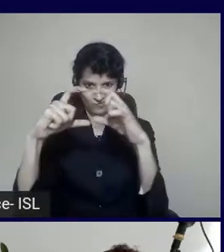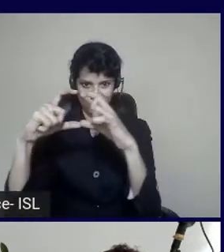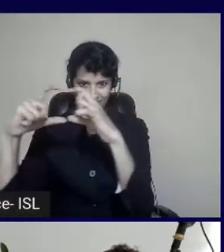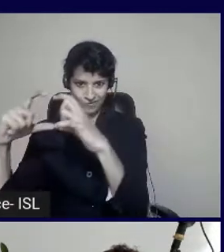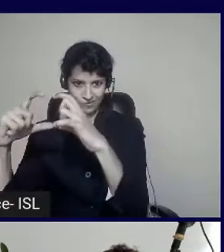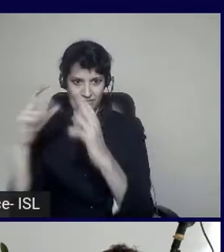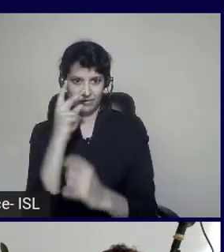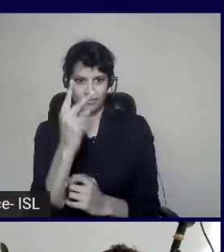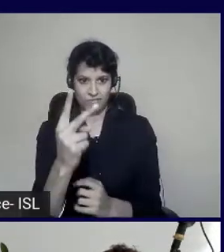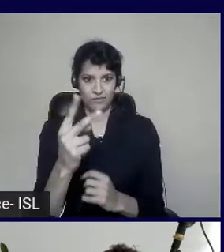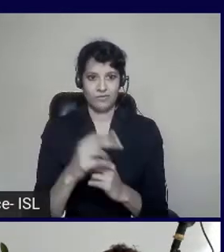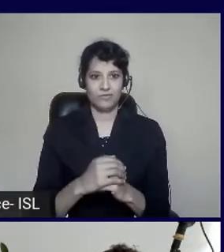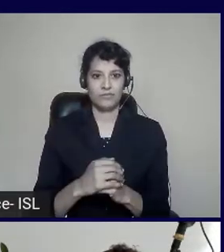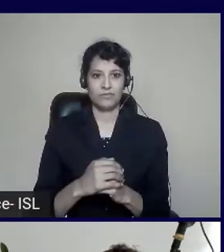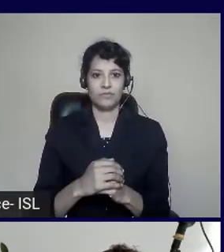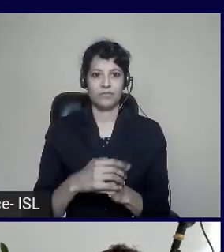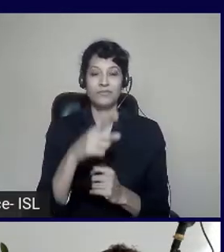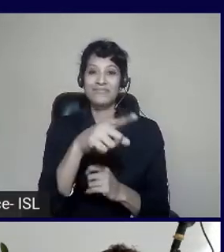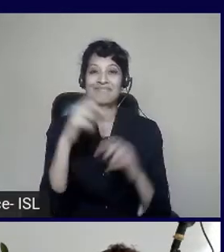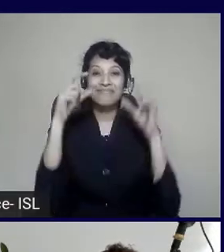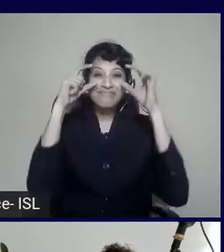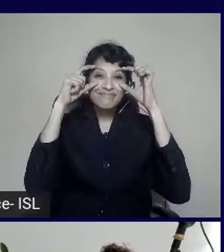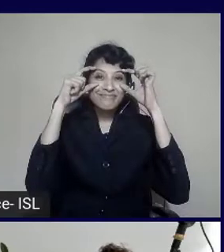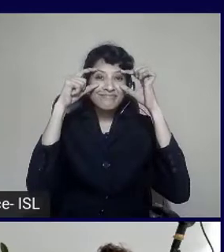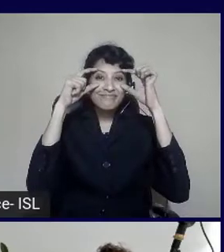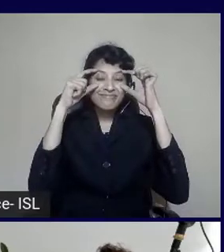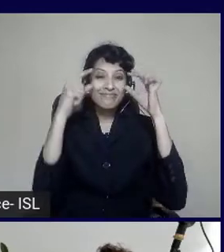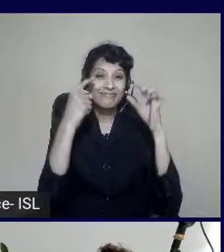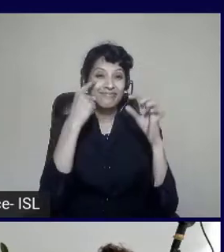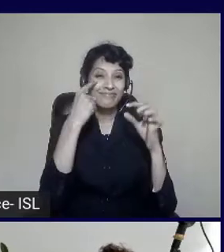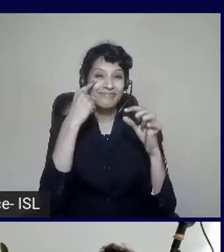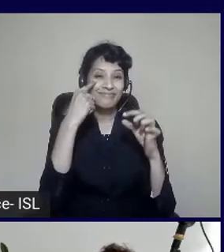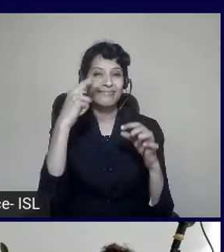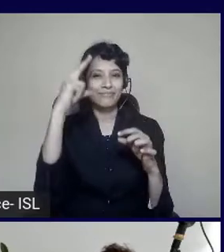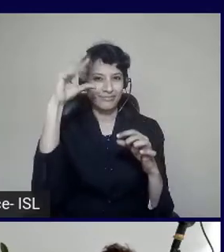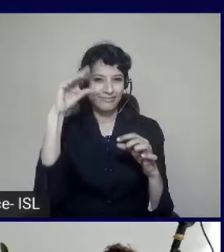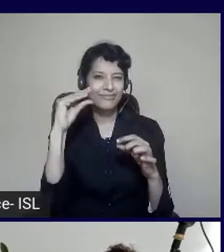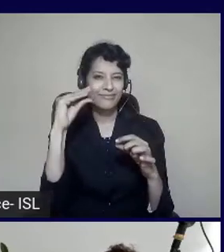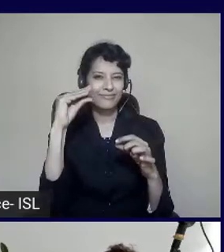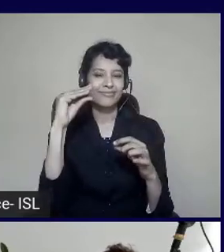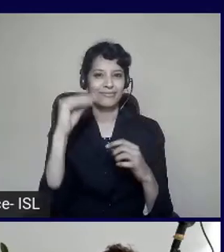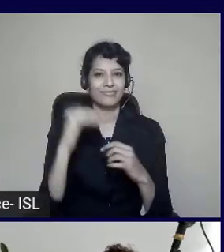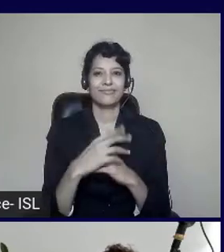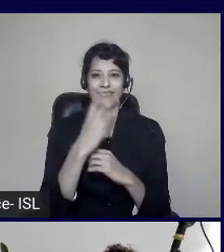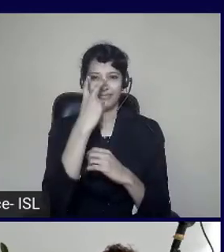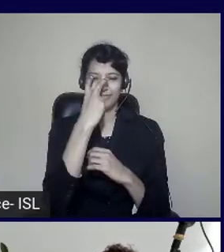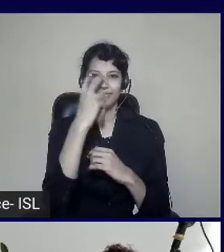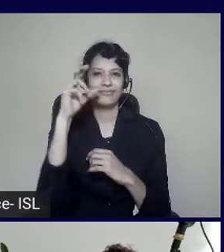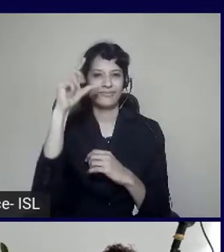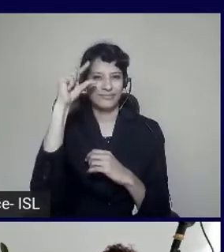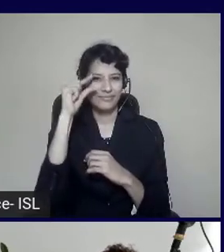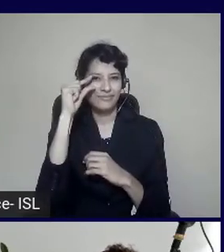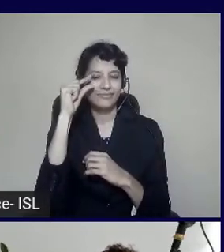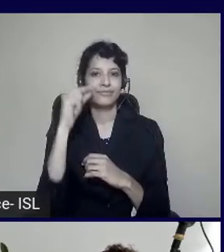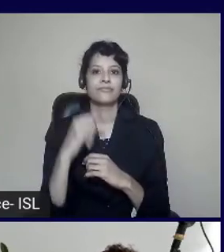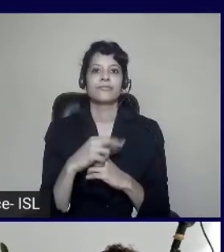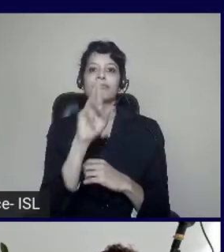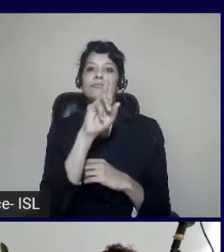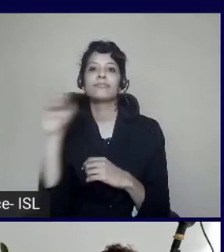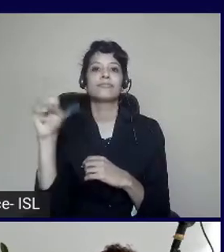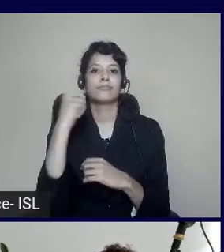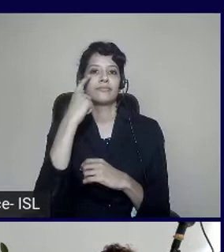because my eyes get strained. And also I have a little less eyesight on my right eye. have astigmatism.